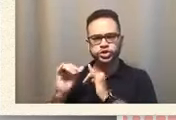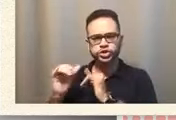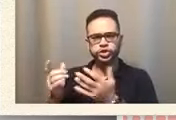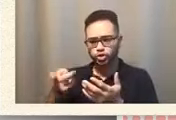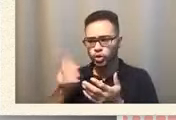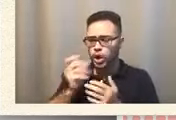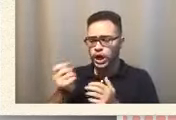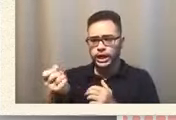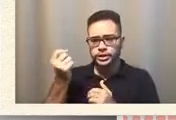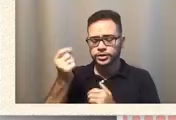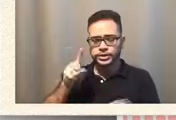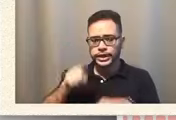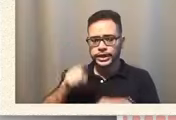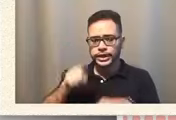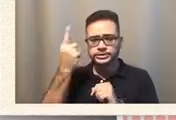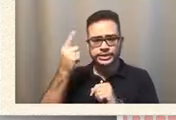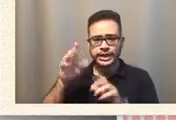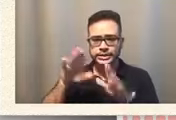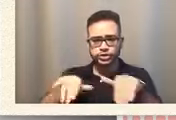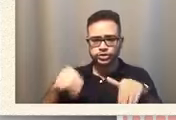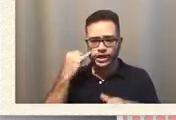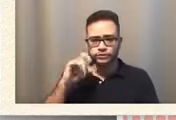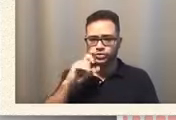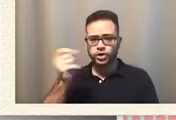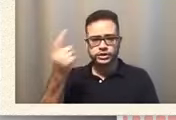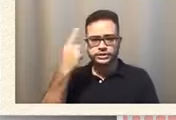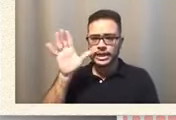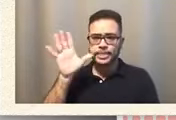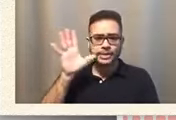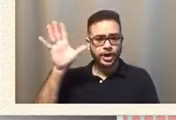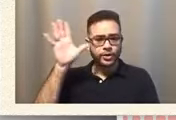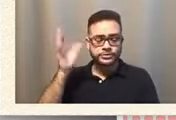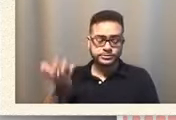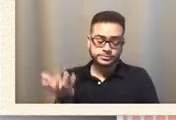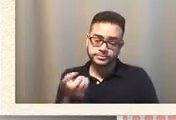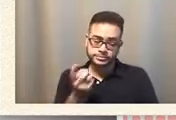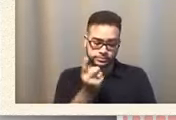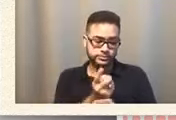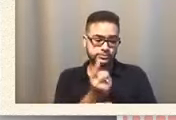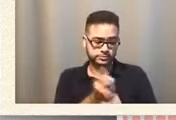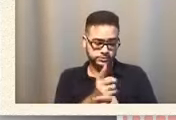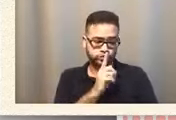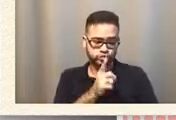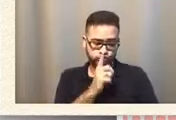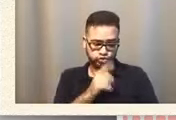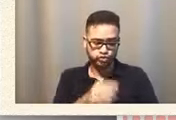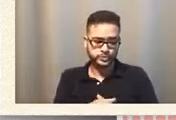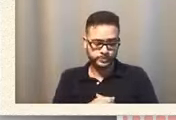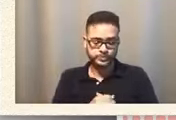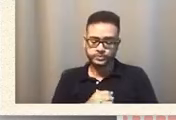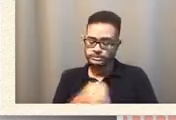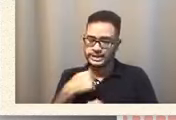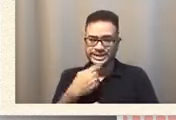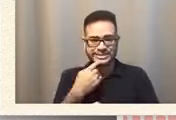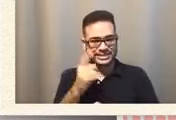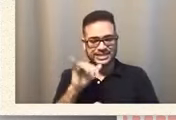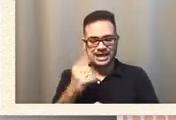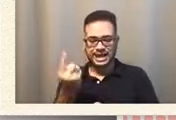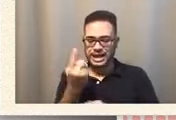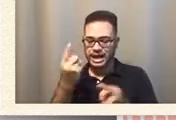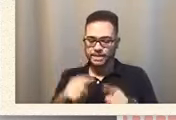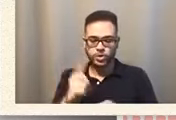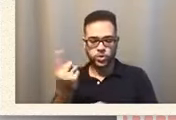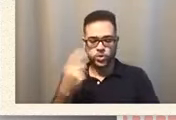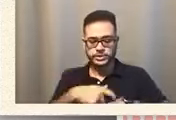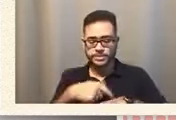the parent. Mm-hmm. Exactly. That's true. IEPs all the time. You have to, you have